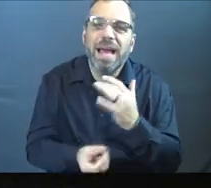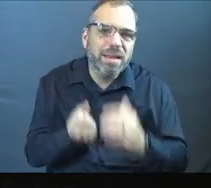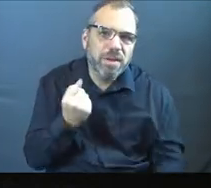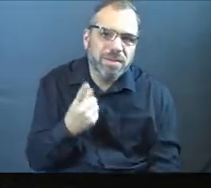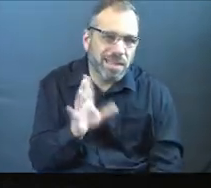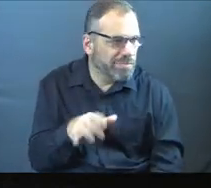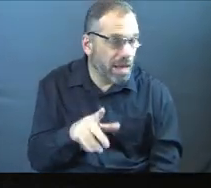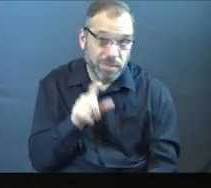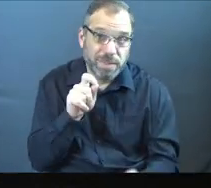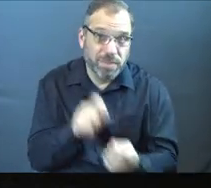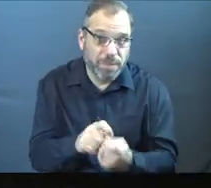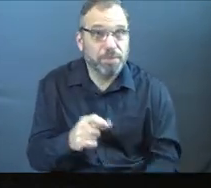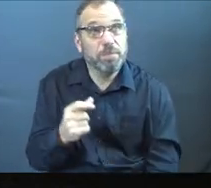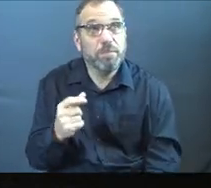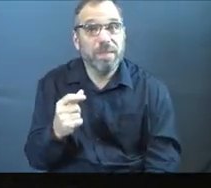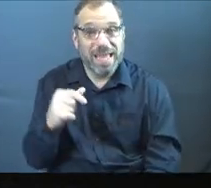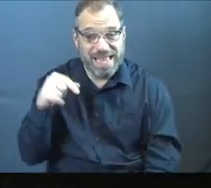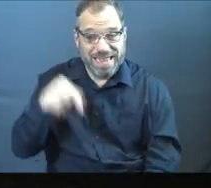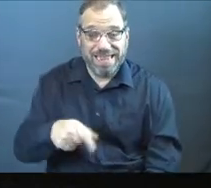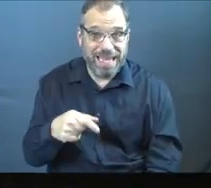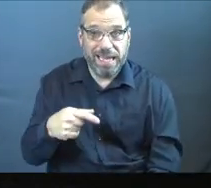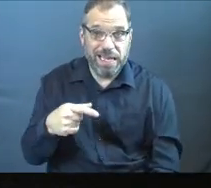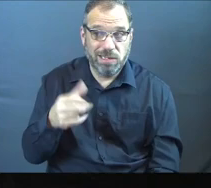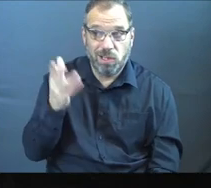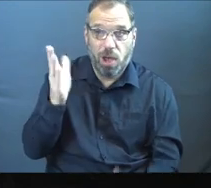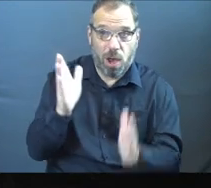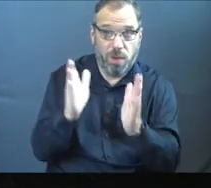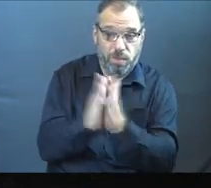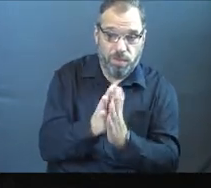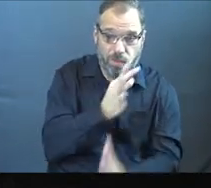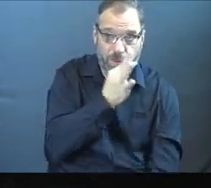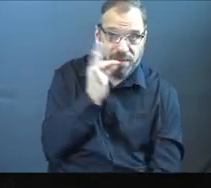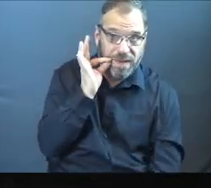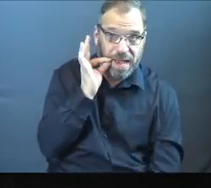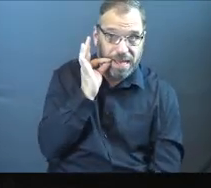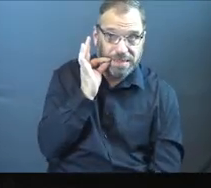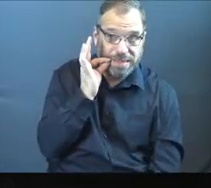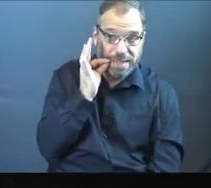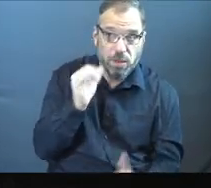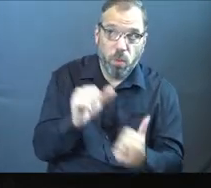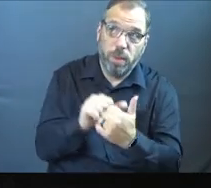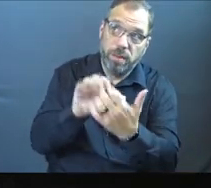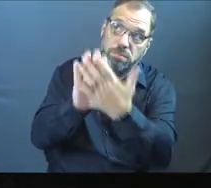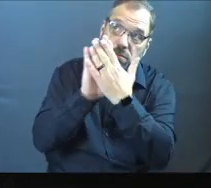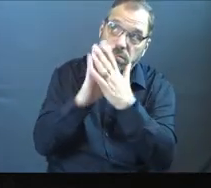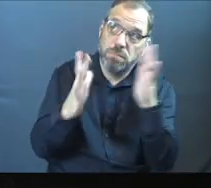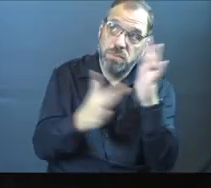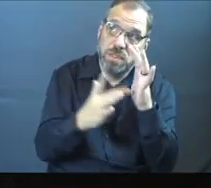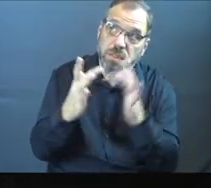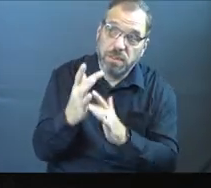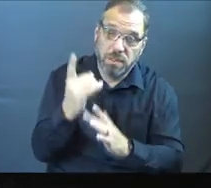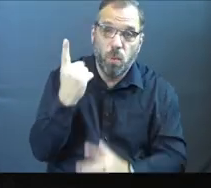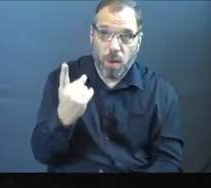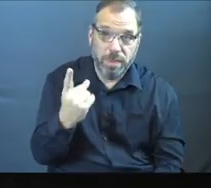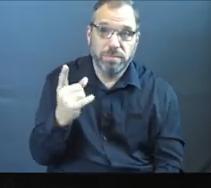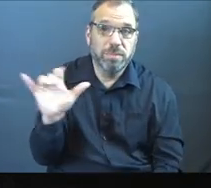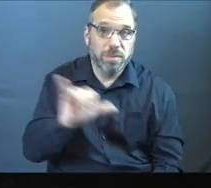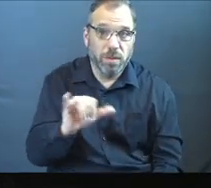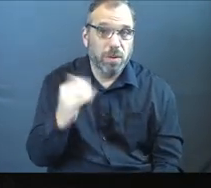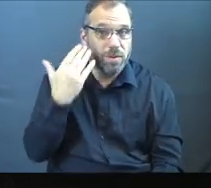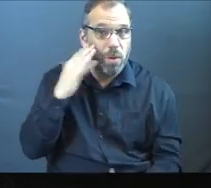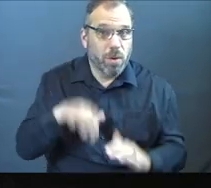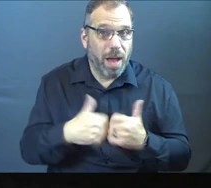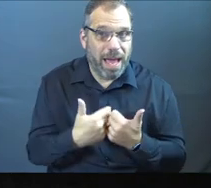to be very specific, I think this conversation on prayer and fasting involved in our walk with Jesus is one of those things as well.